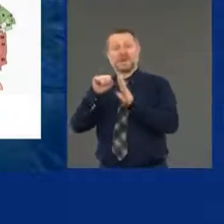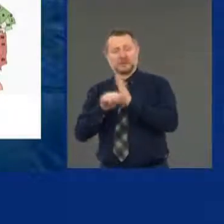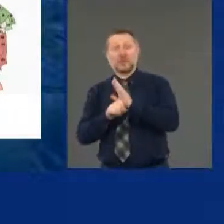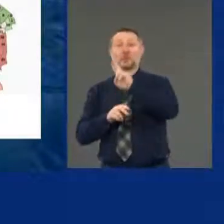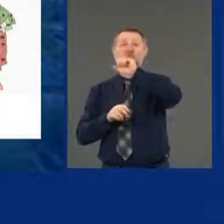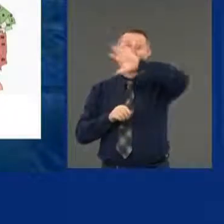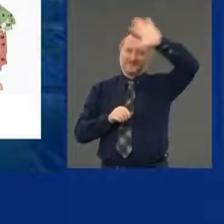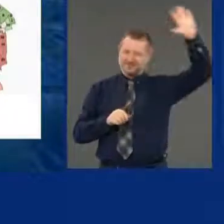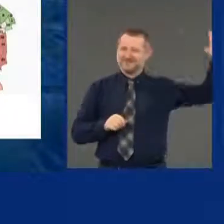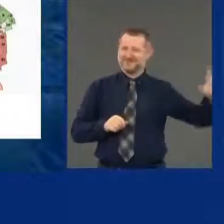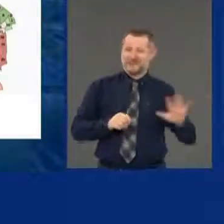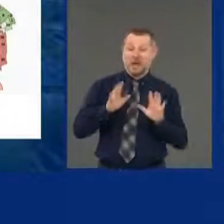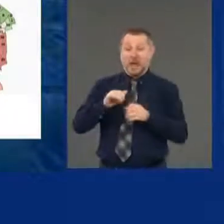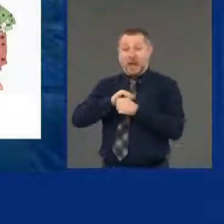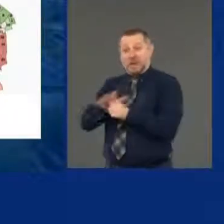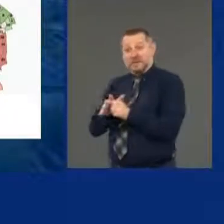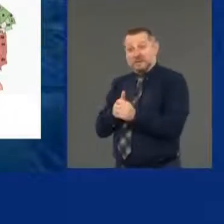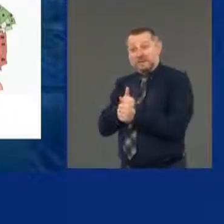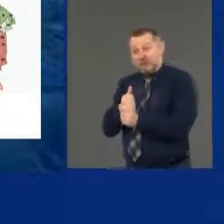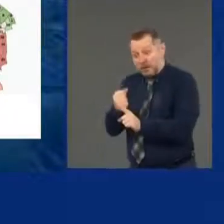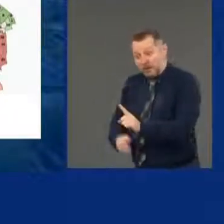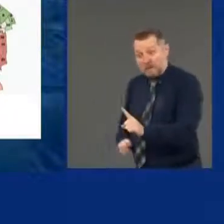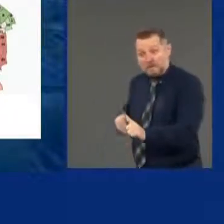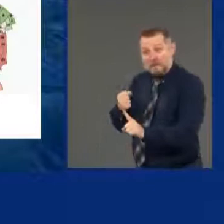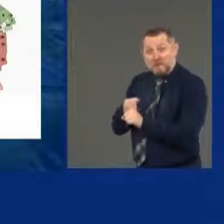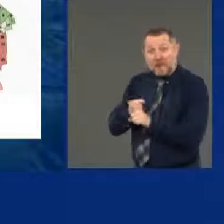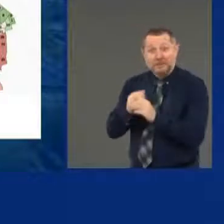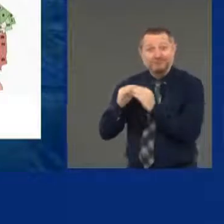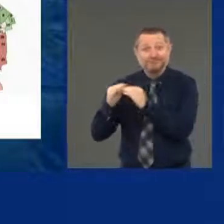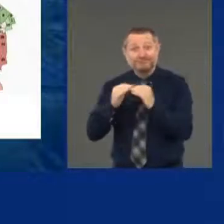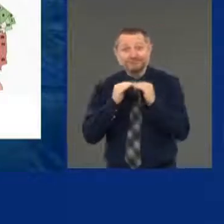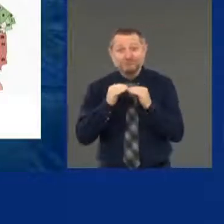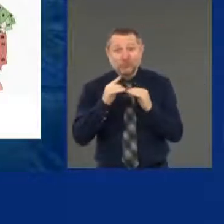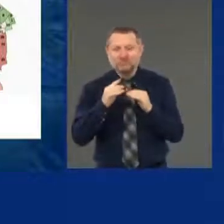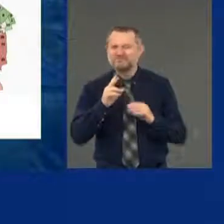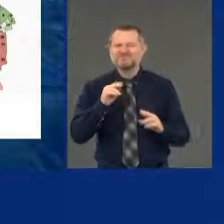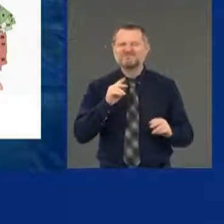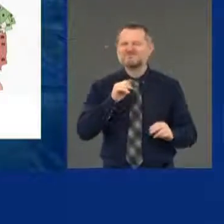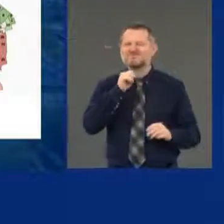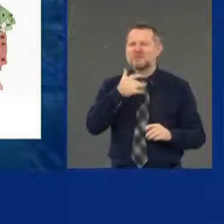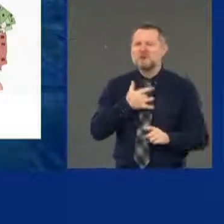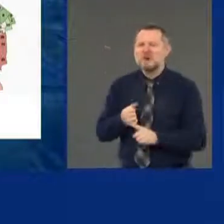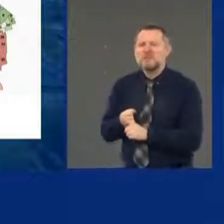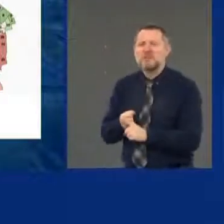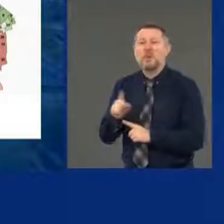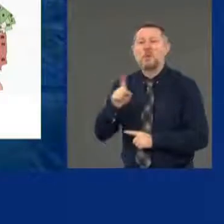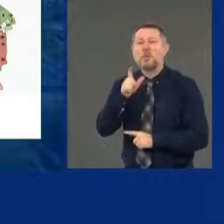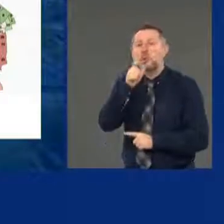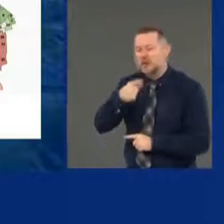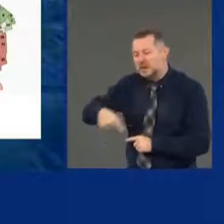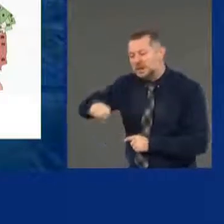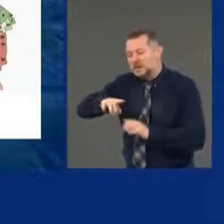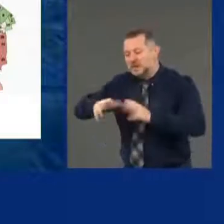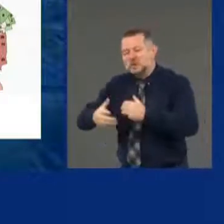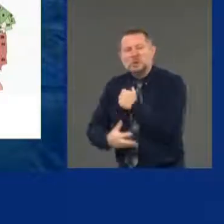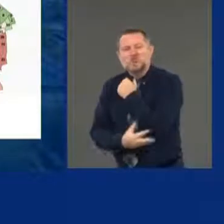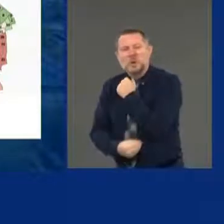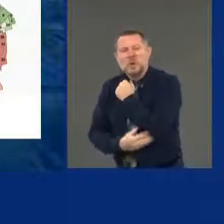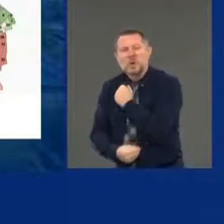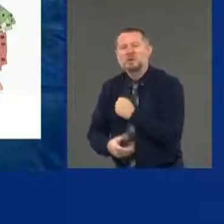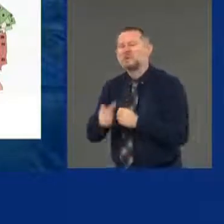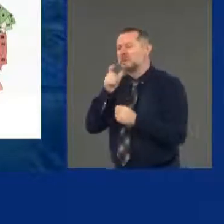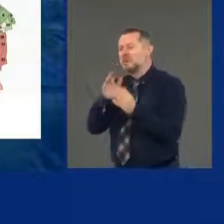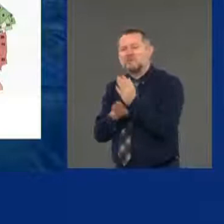lower income areas, more minority areas, harder. And in New York City,